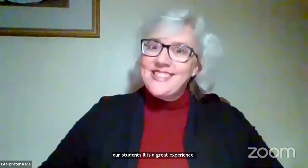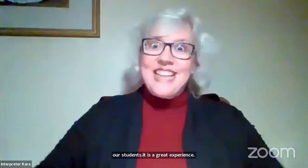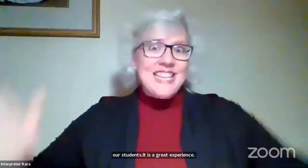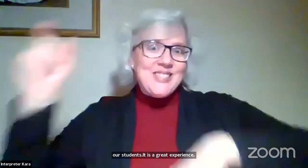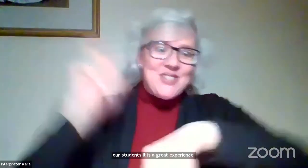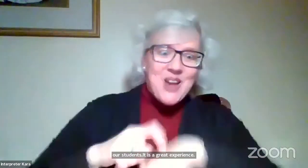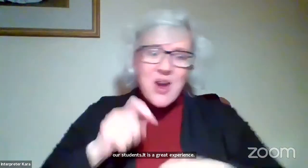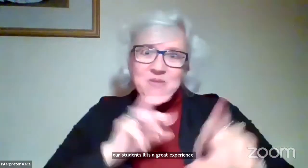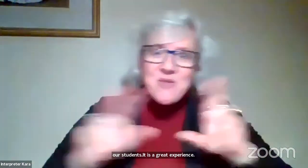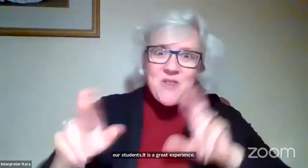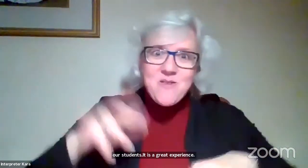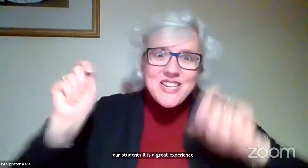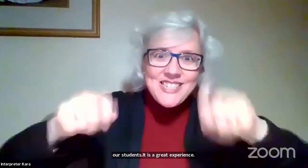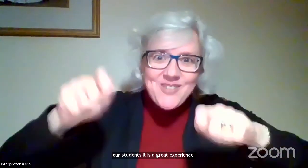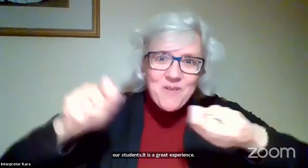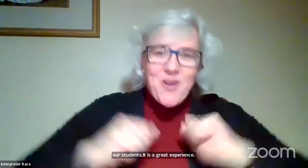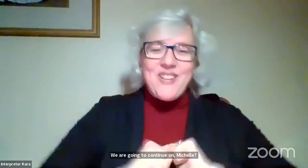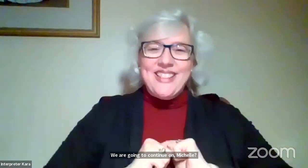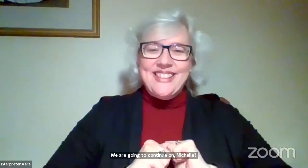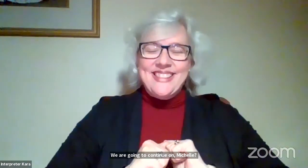time. We need a drum roll. It time.